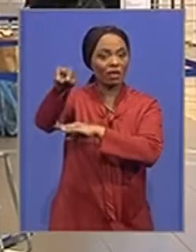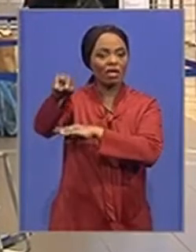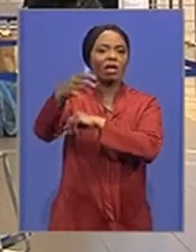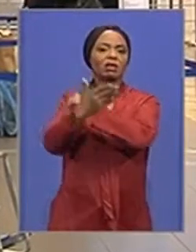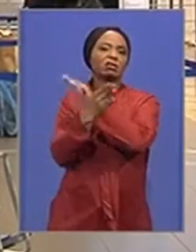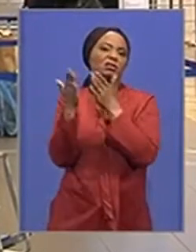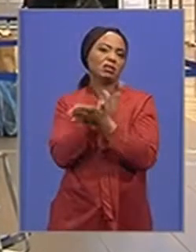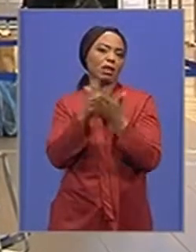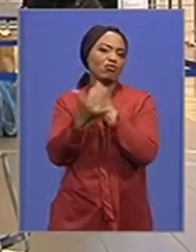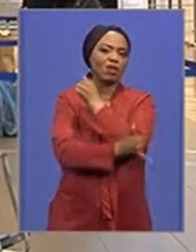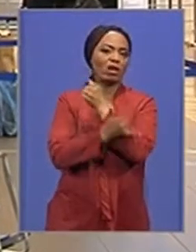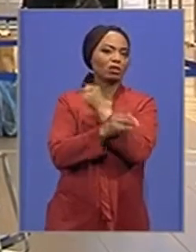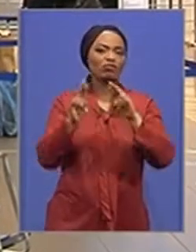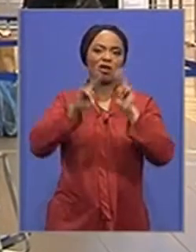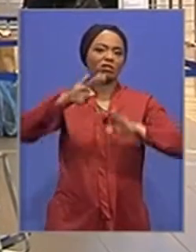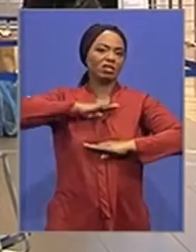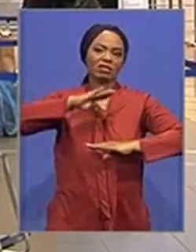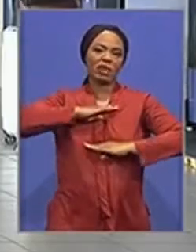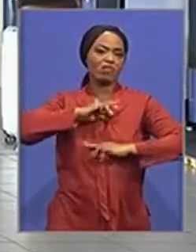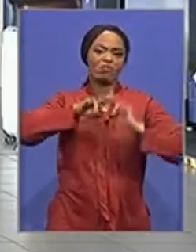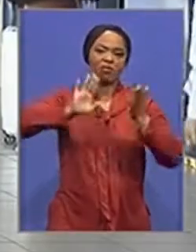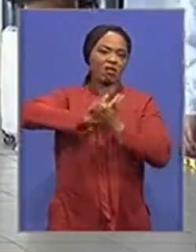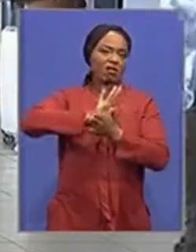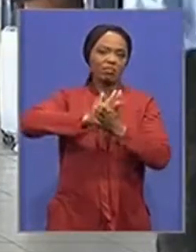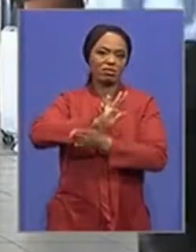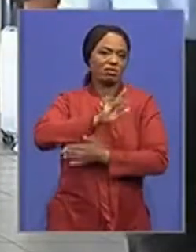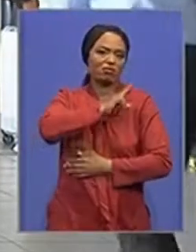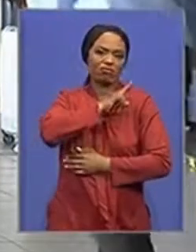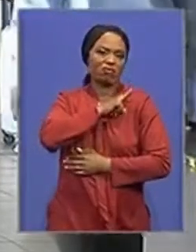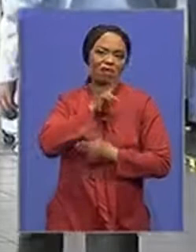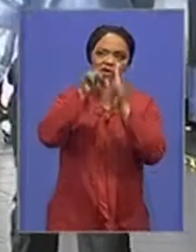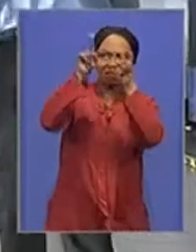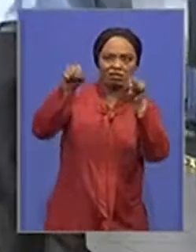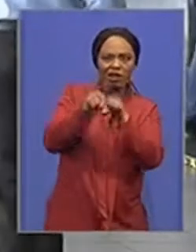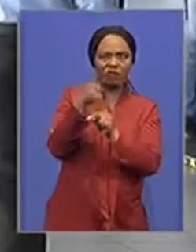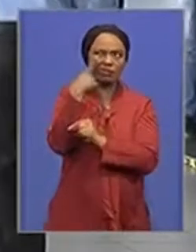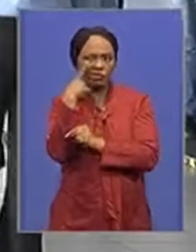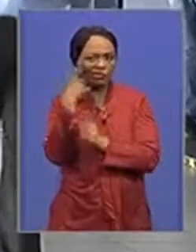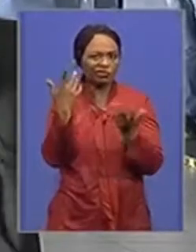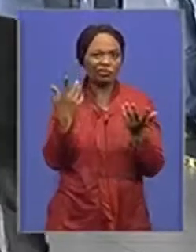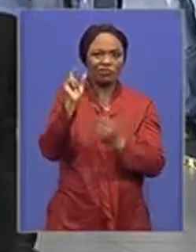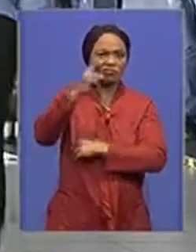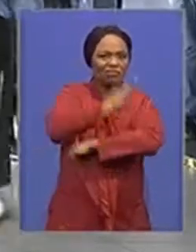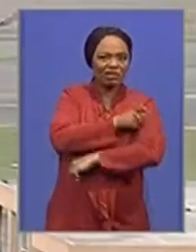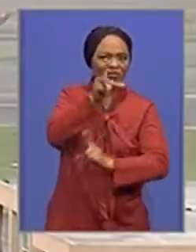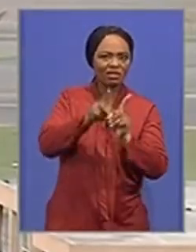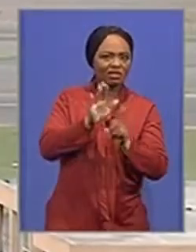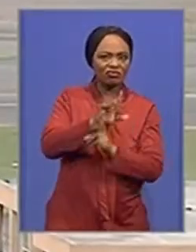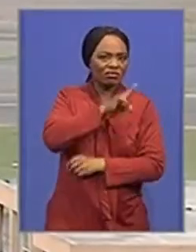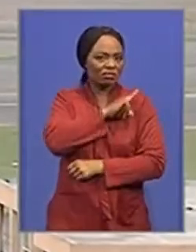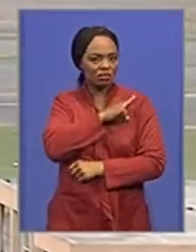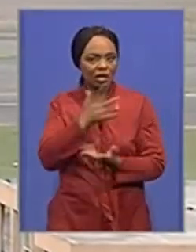are not satisfied with that level of documentation. And we are involved in a process